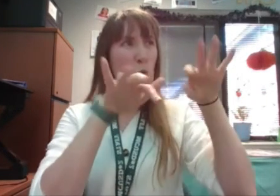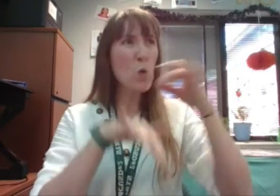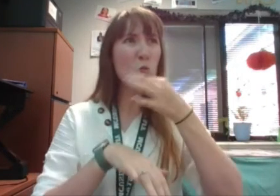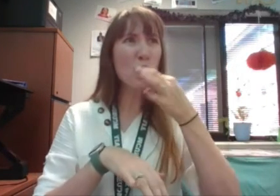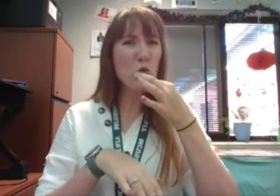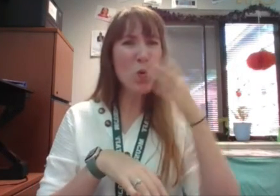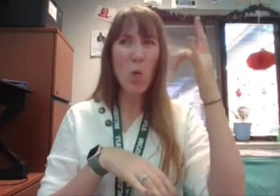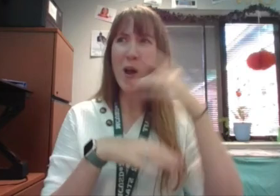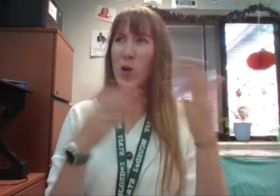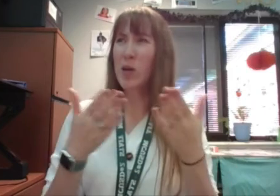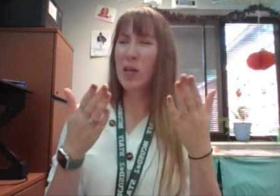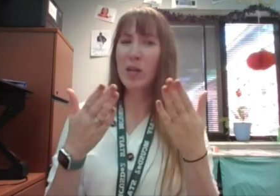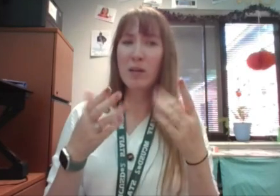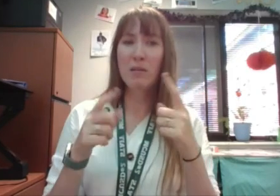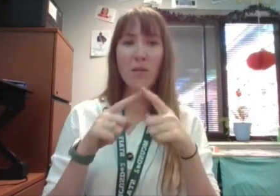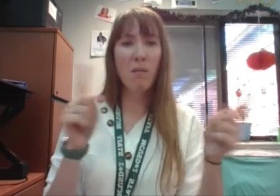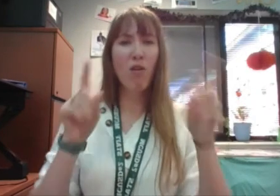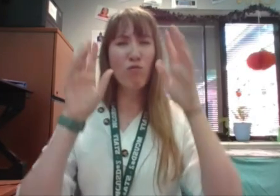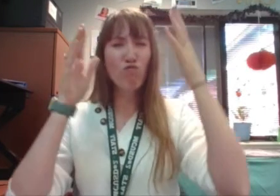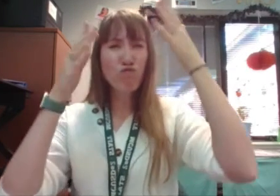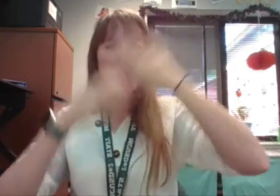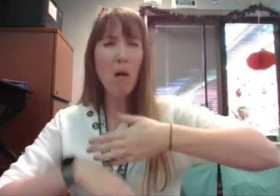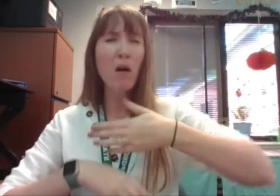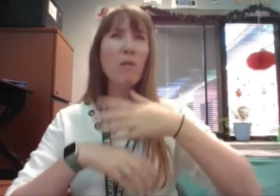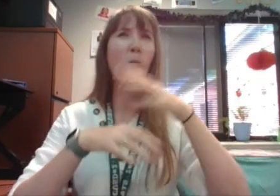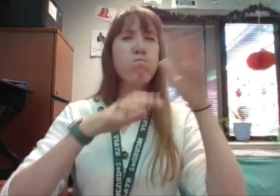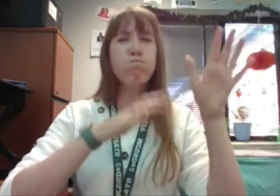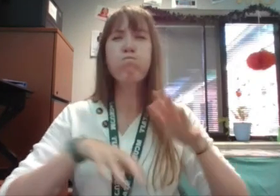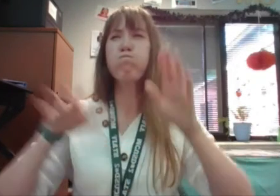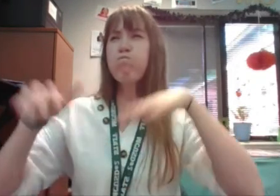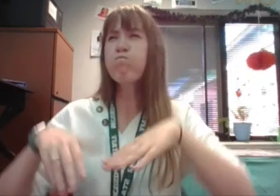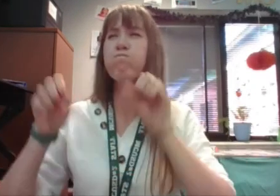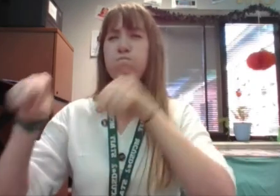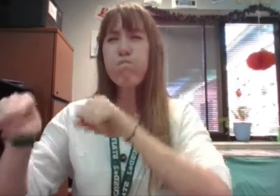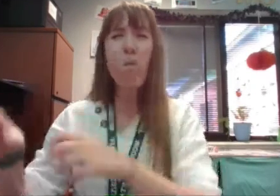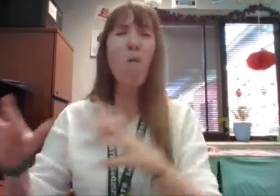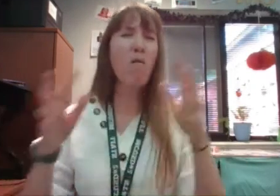already and the wind is screaming and the sea is snarling at the rocks.